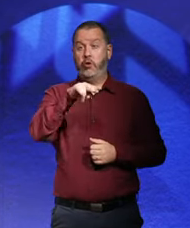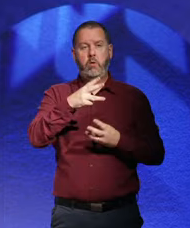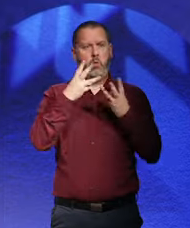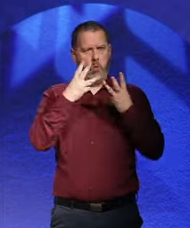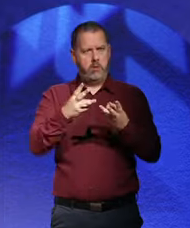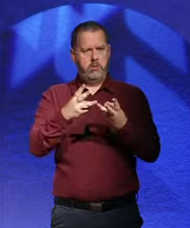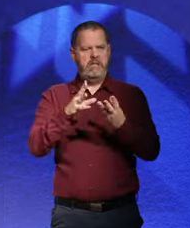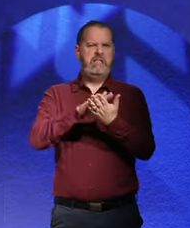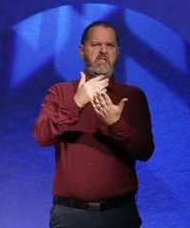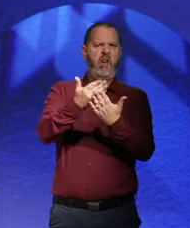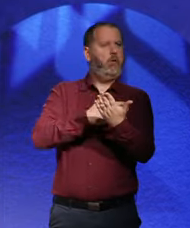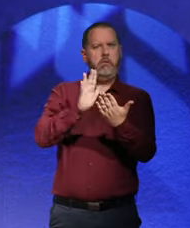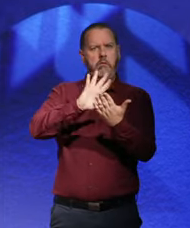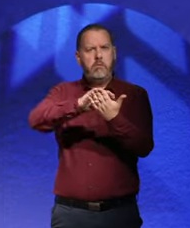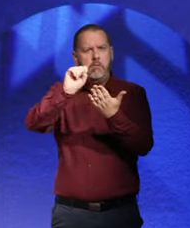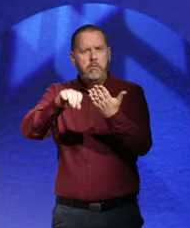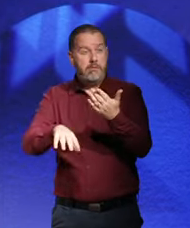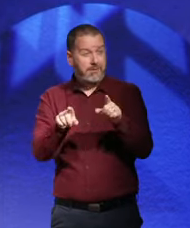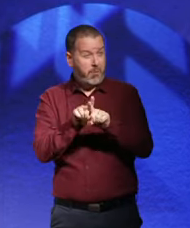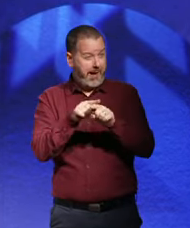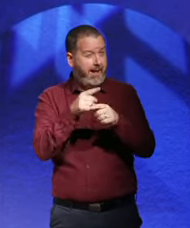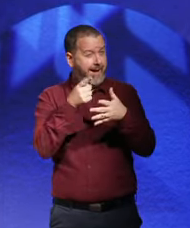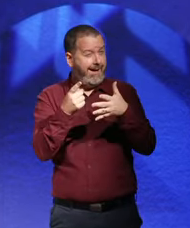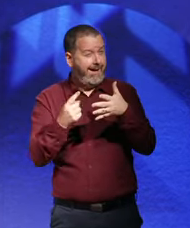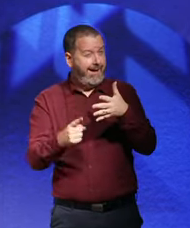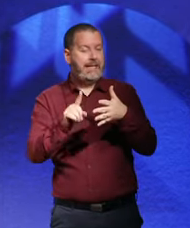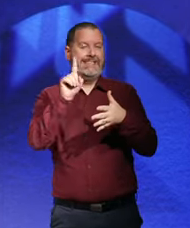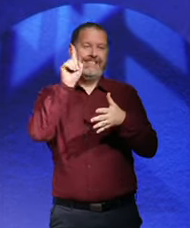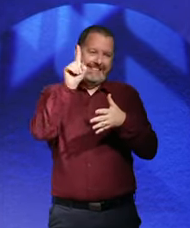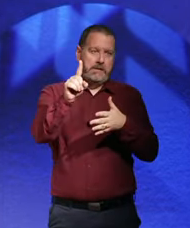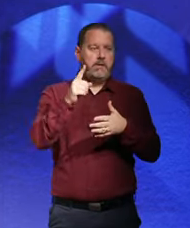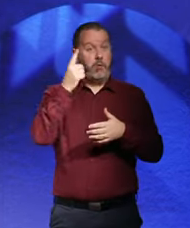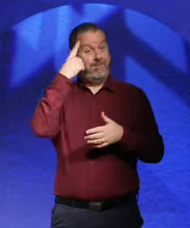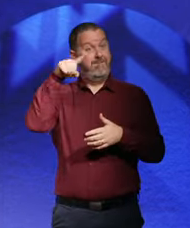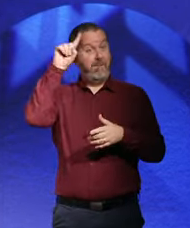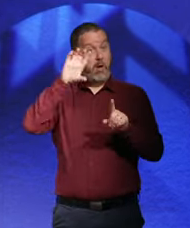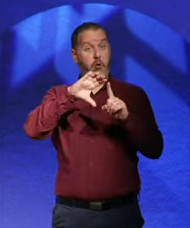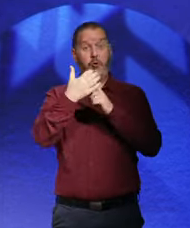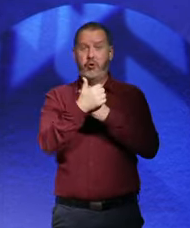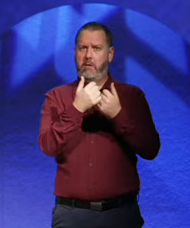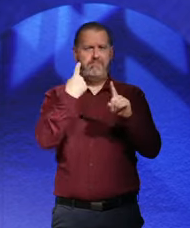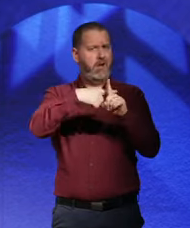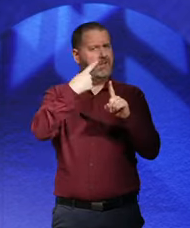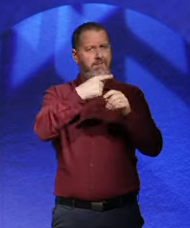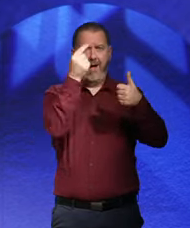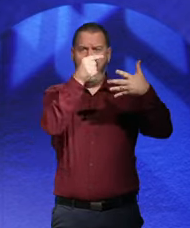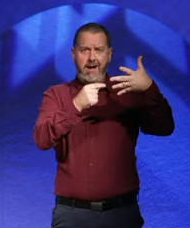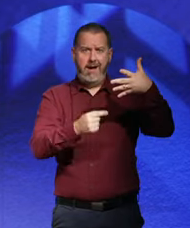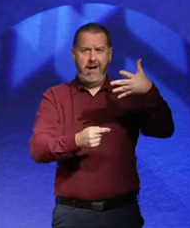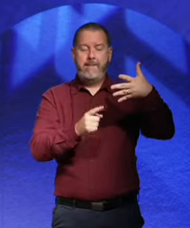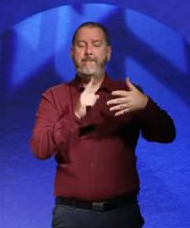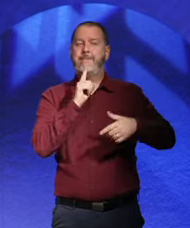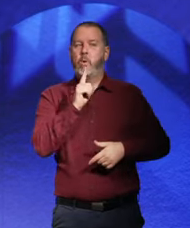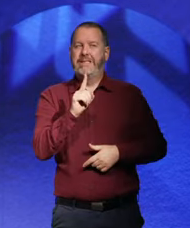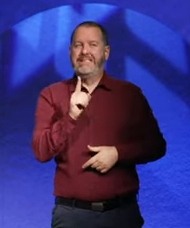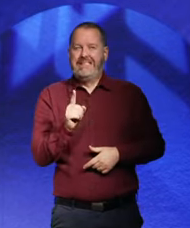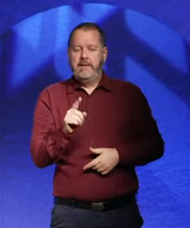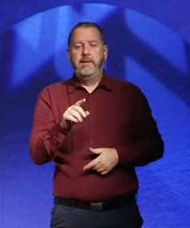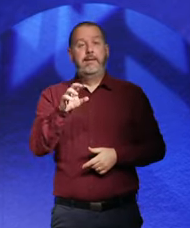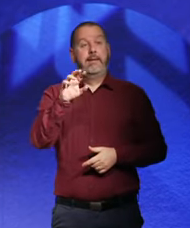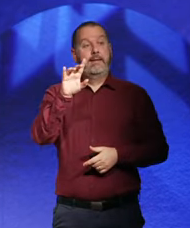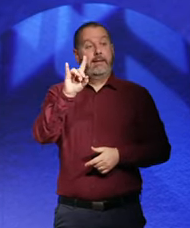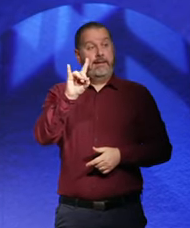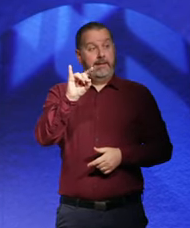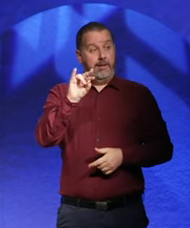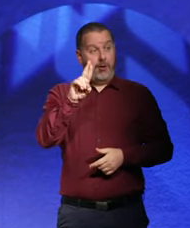But... And this is where the caveats over Weimar culture come in. And, you know, he was like... You know,